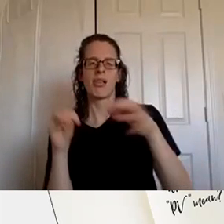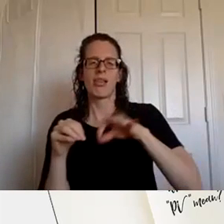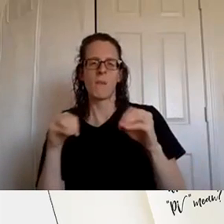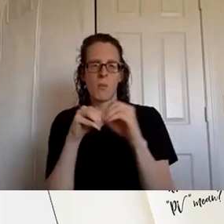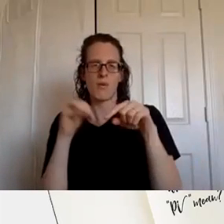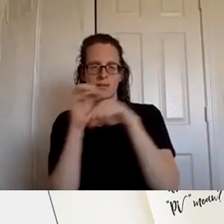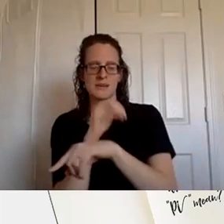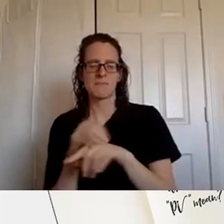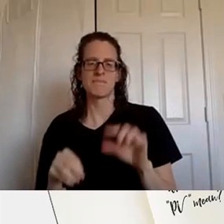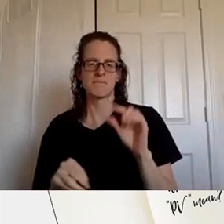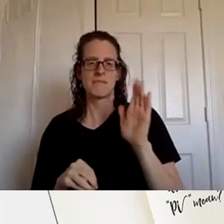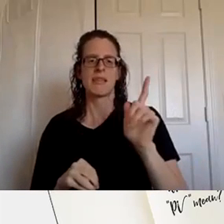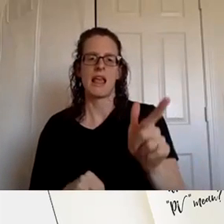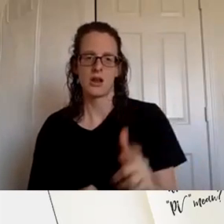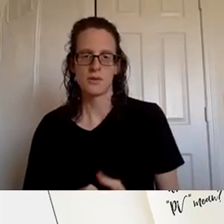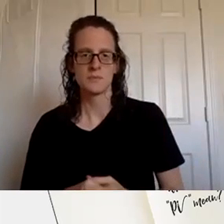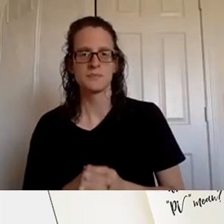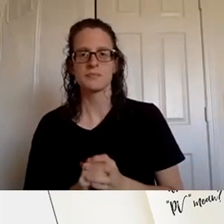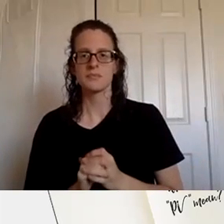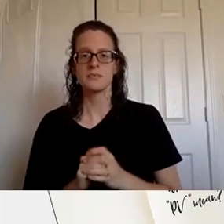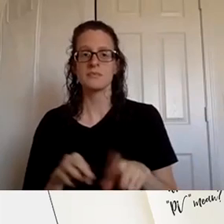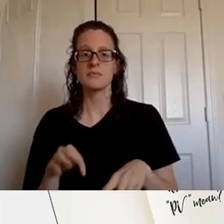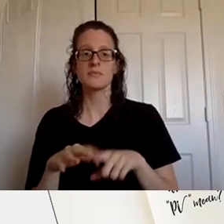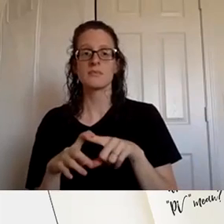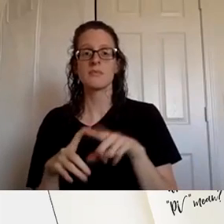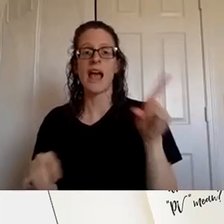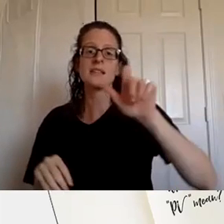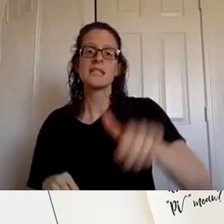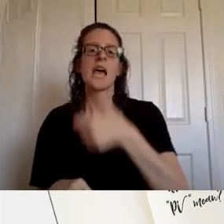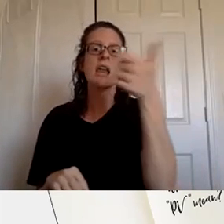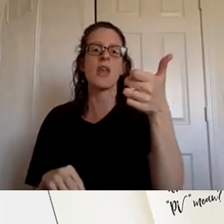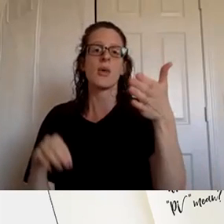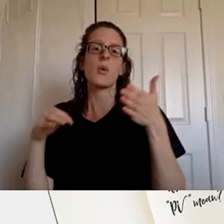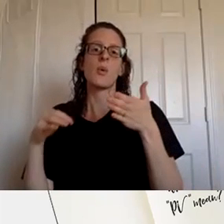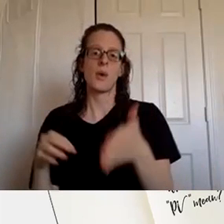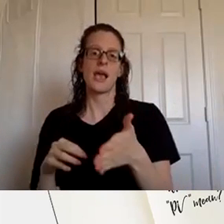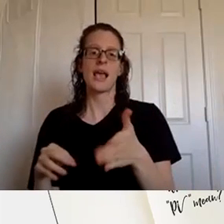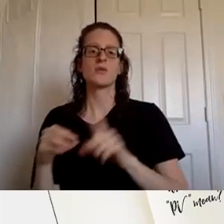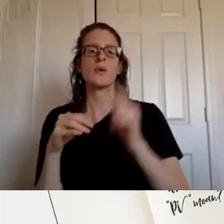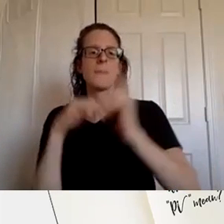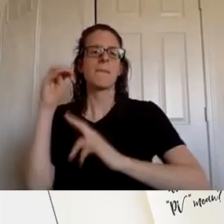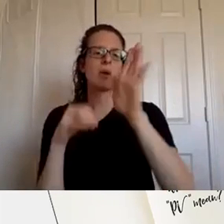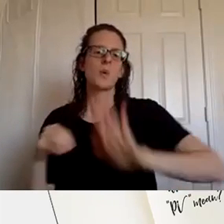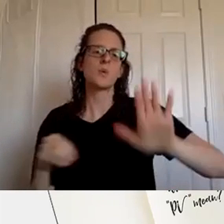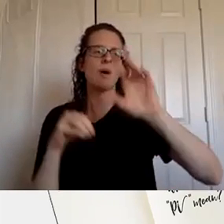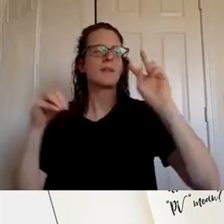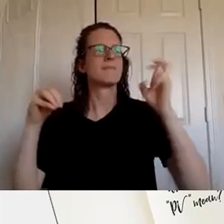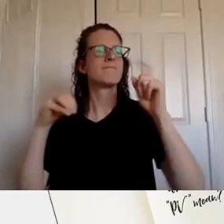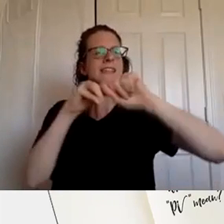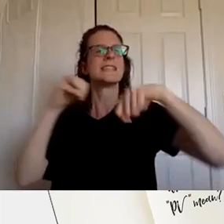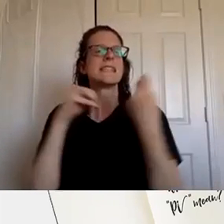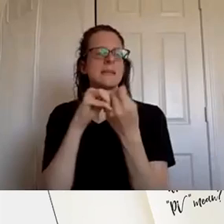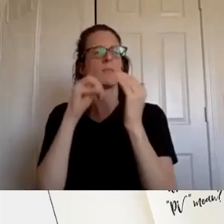but it's just another way to build your team and um